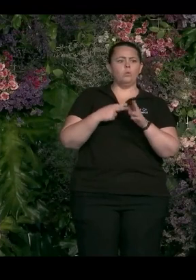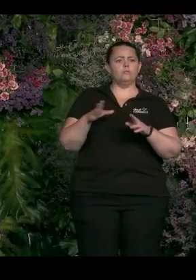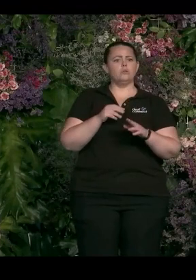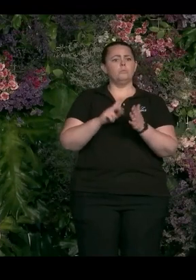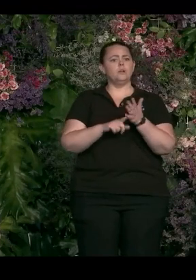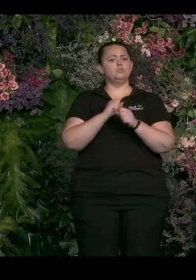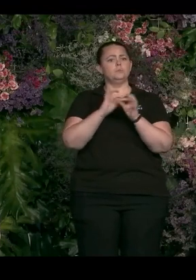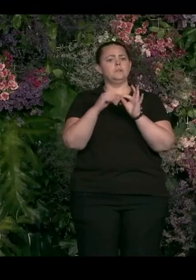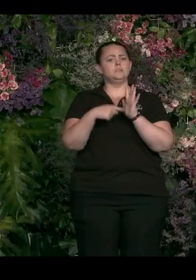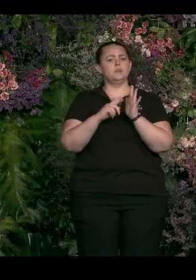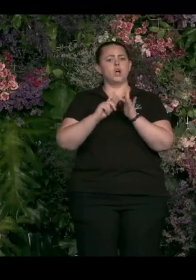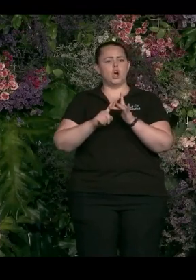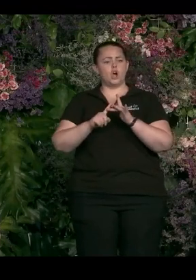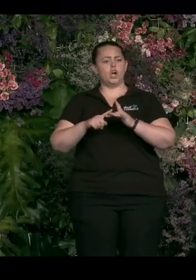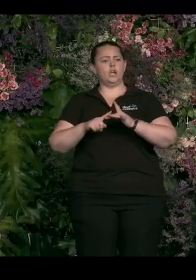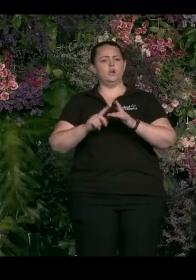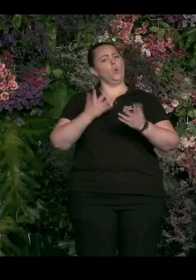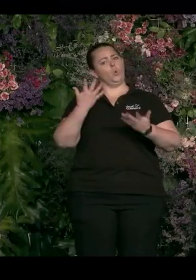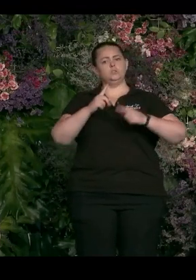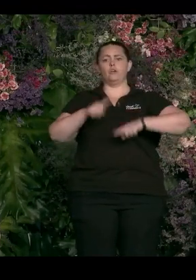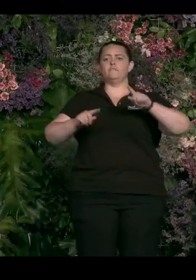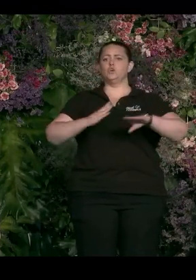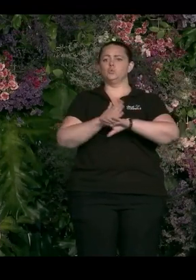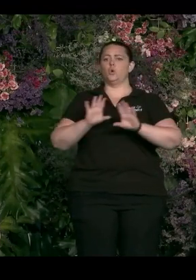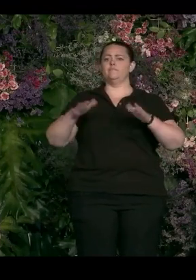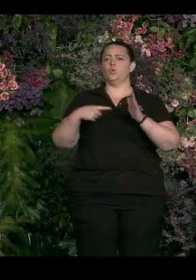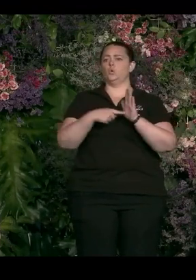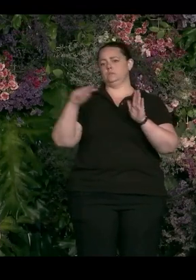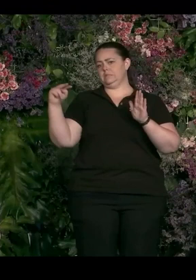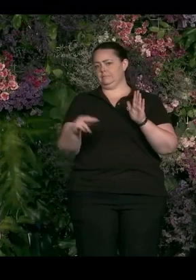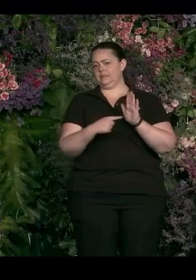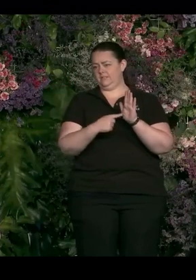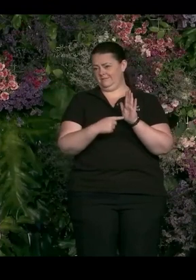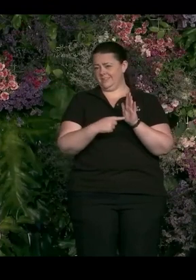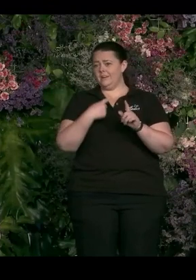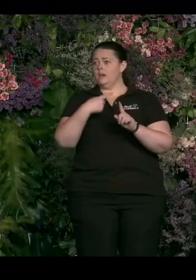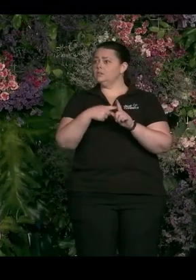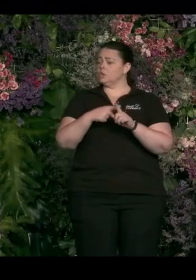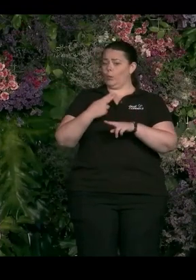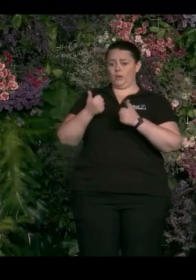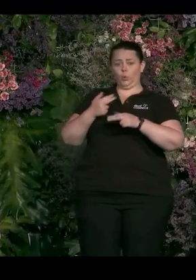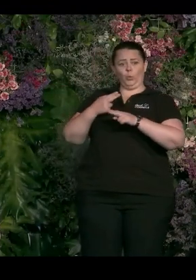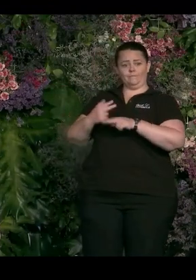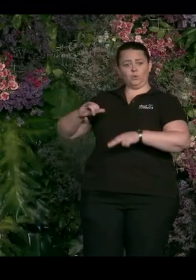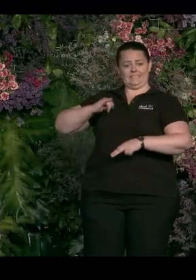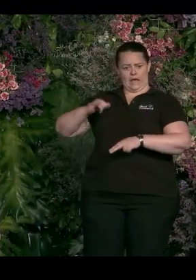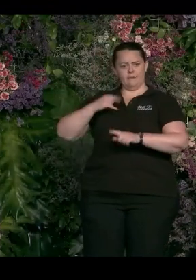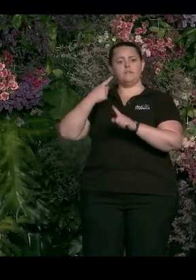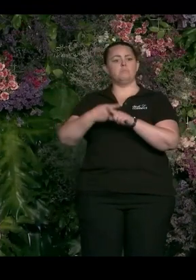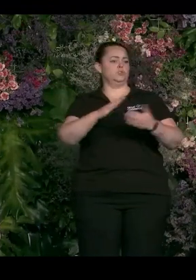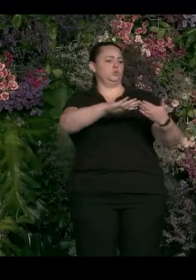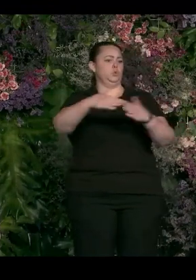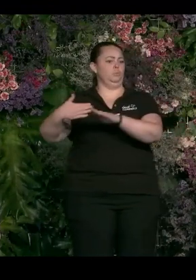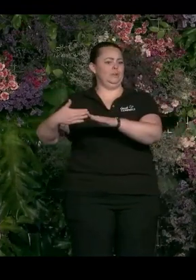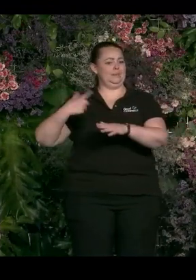diverse workforce, but then having the policies and systems in place for our clients as well. So there's two parts from a